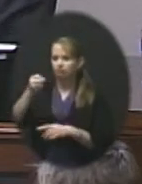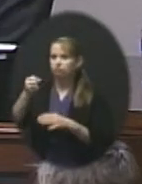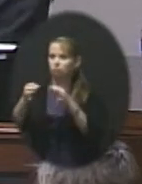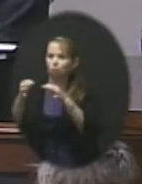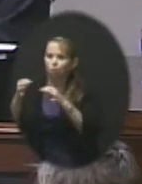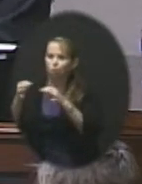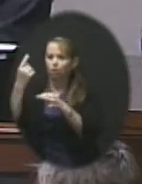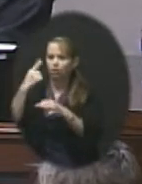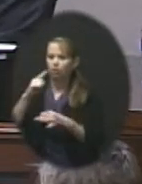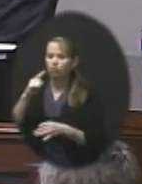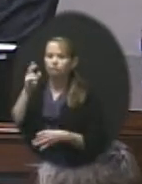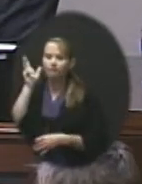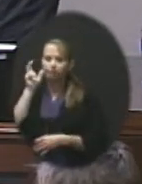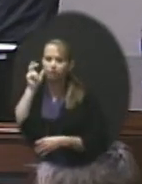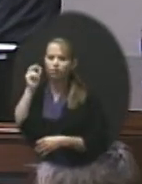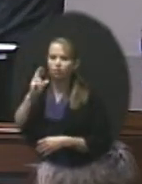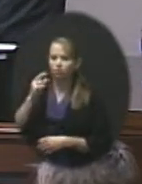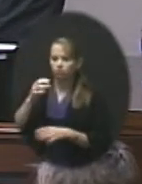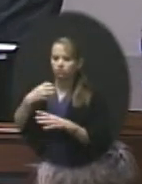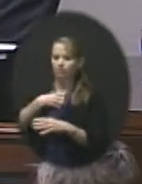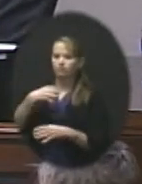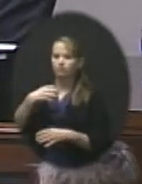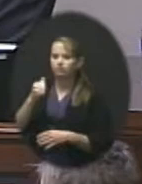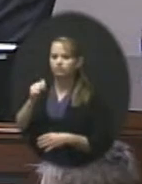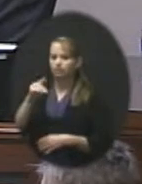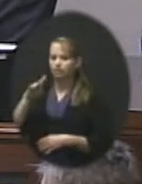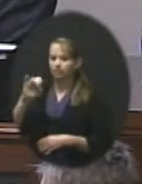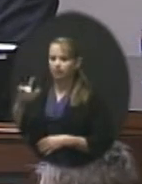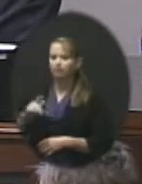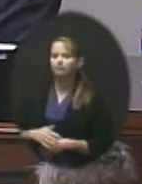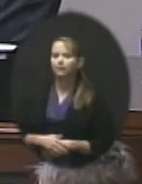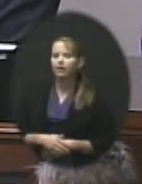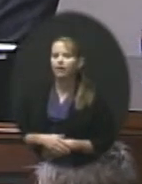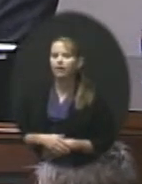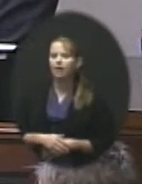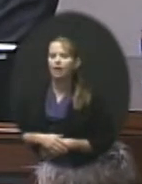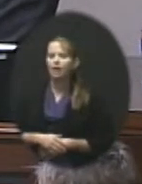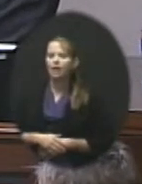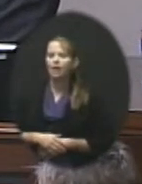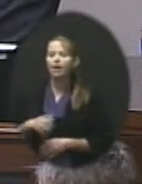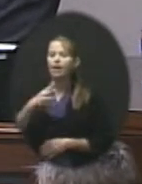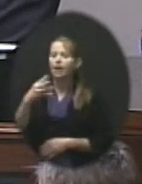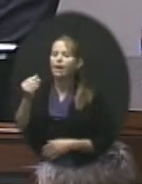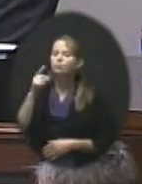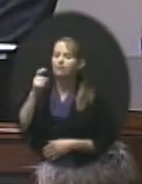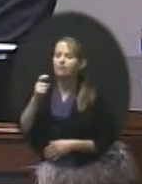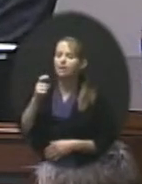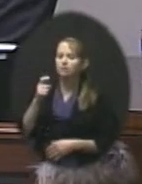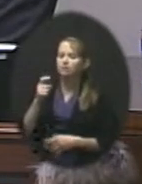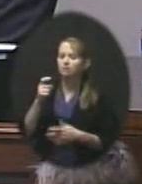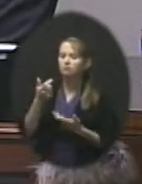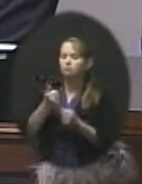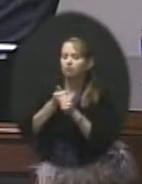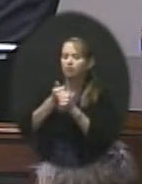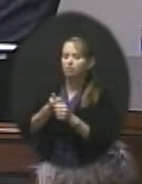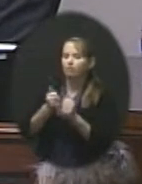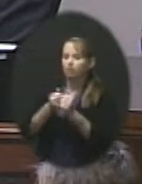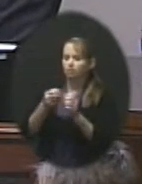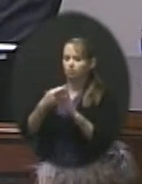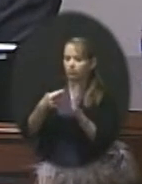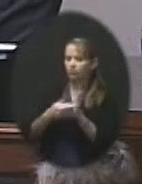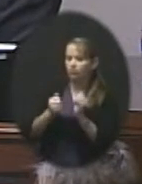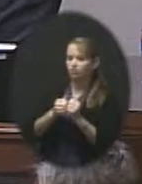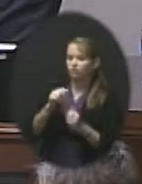Compliance training. There are lots of areas in which we have to comply with various regulations. One recent one that we trained on was